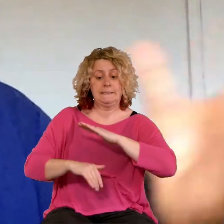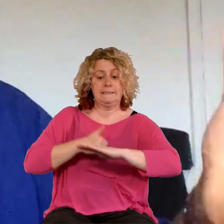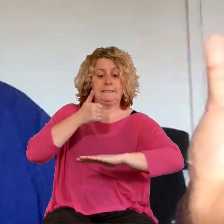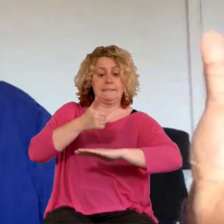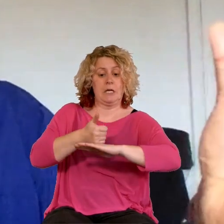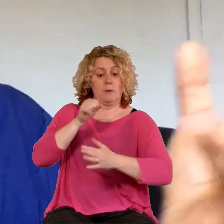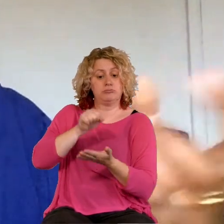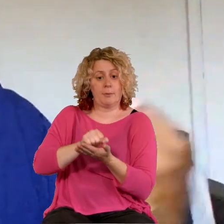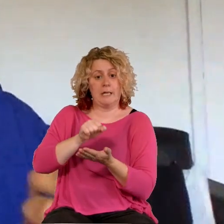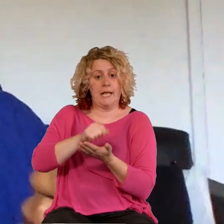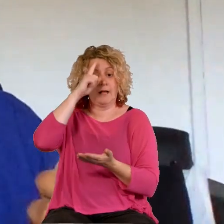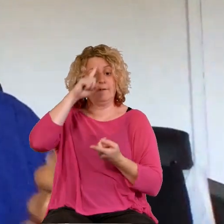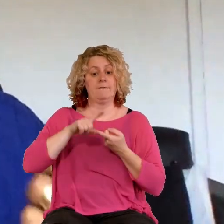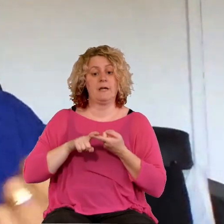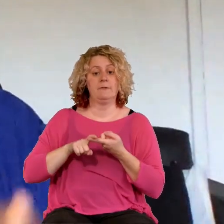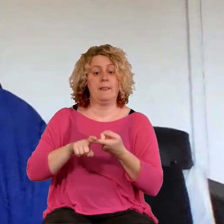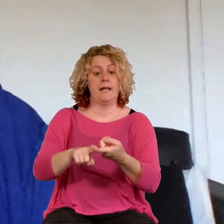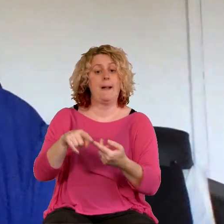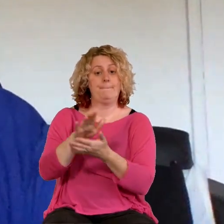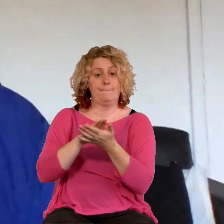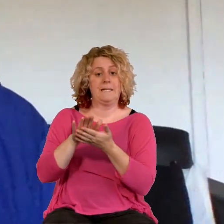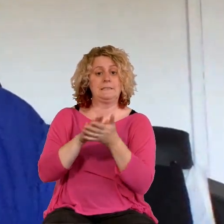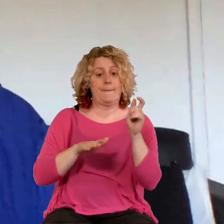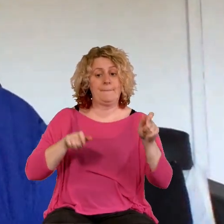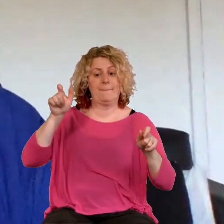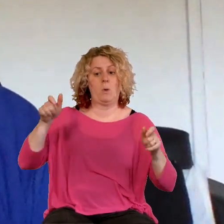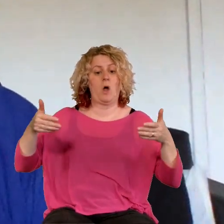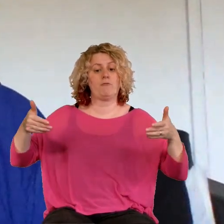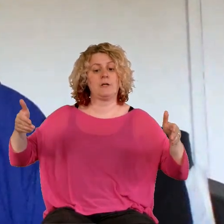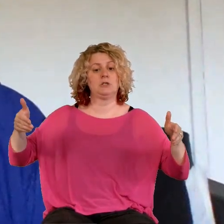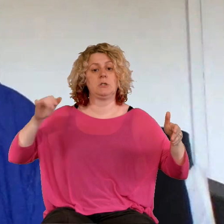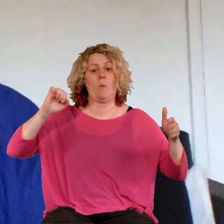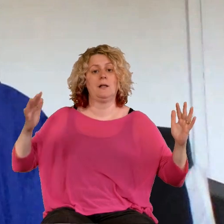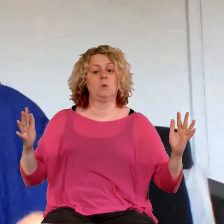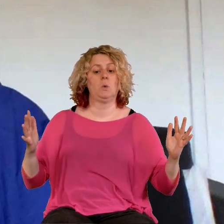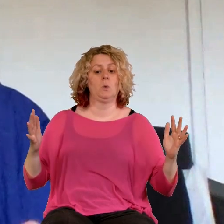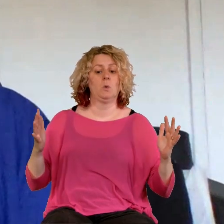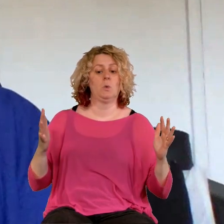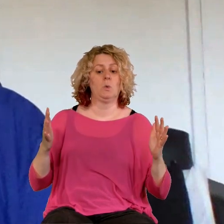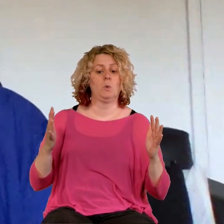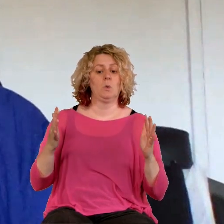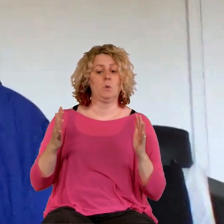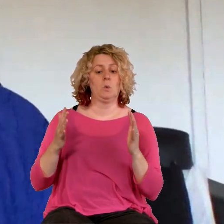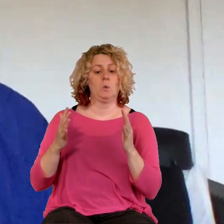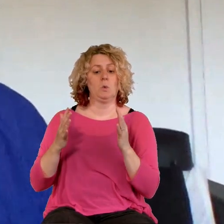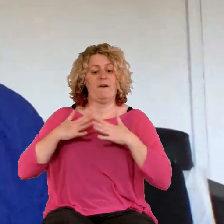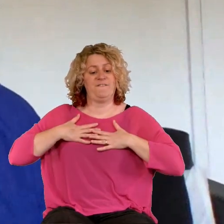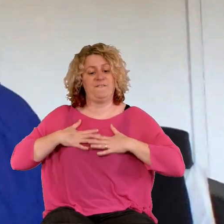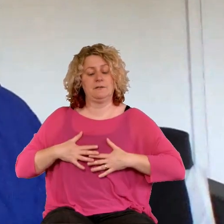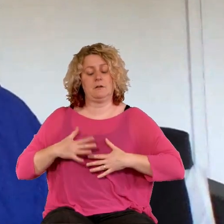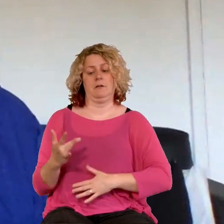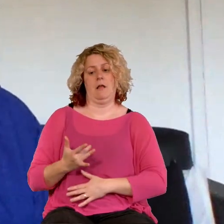draw people in from the fringes into the actual physical present life of the church.